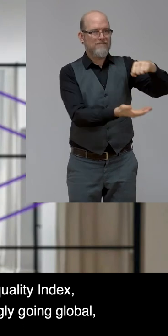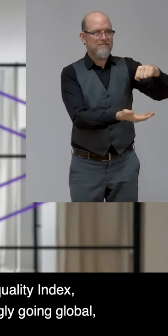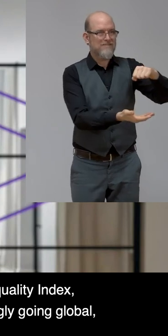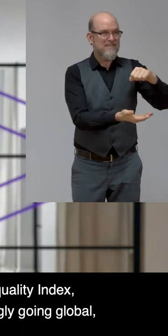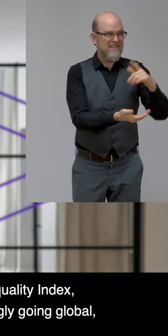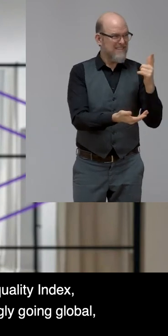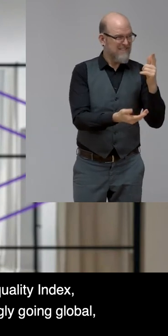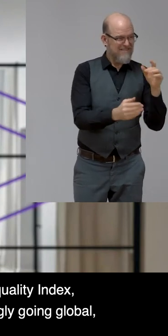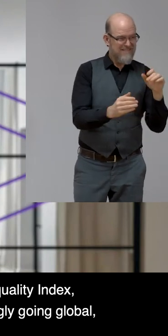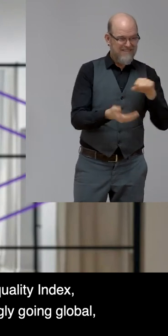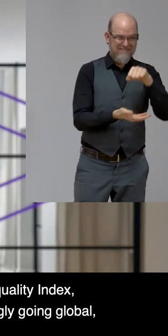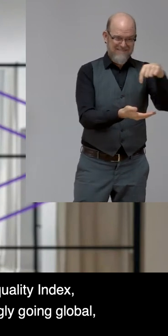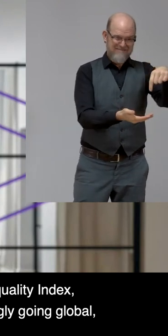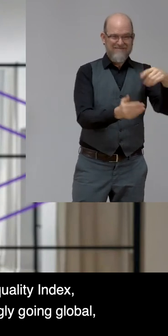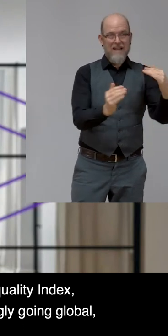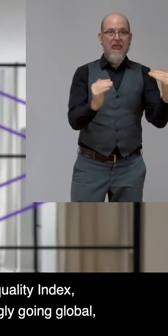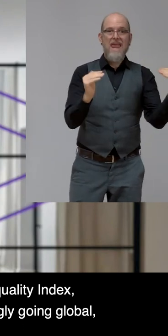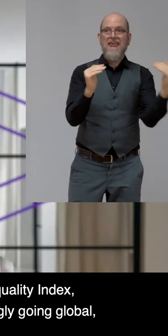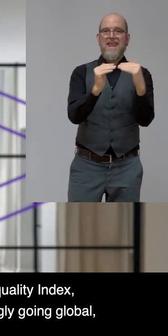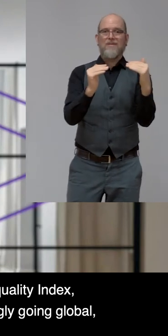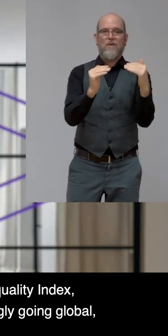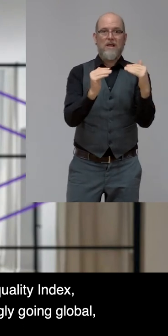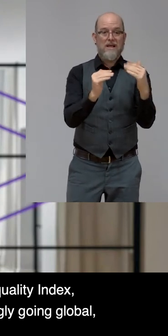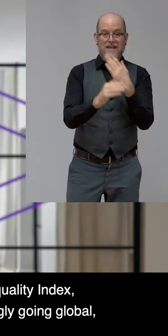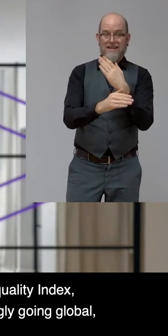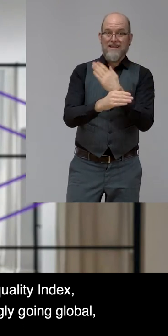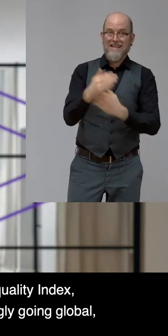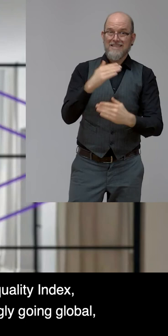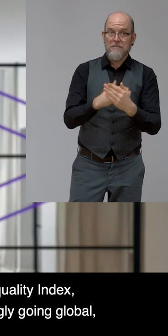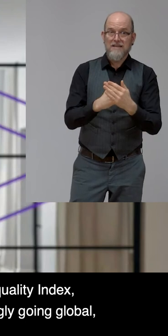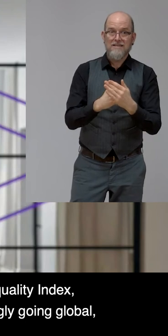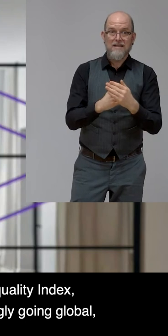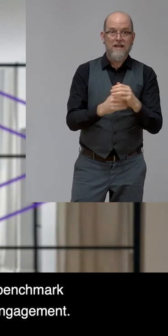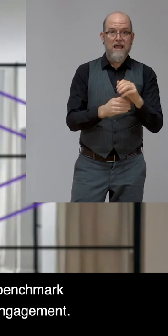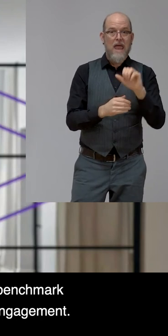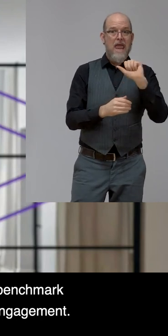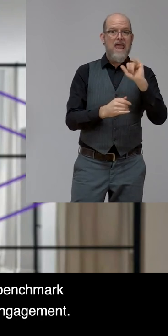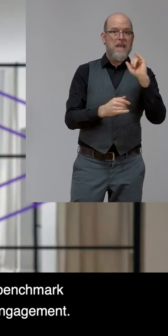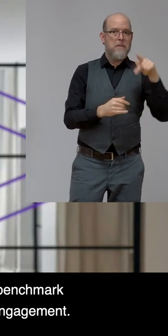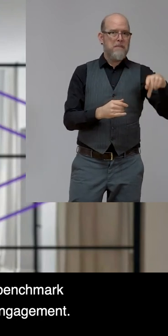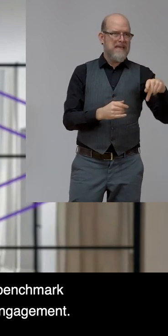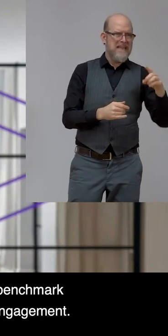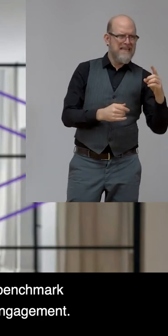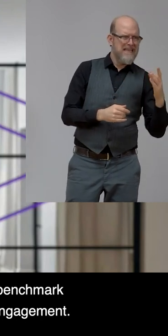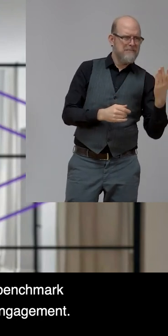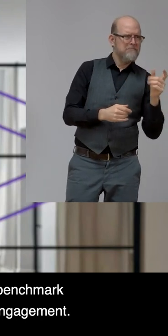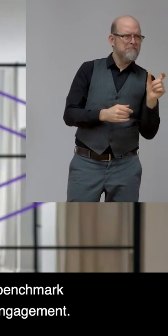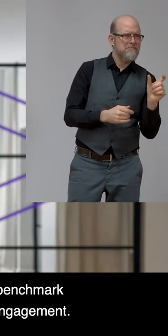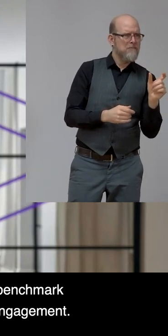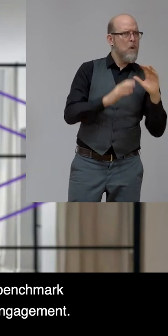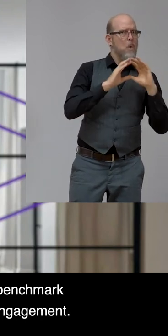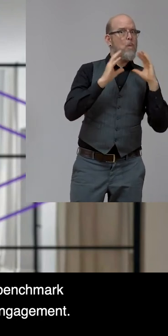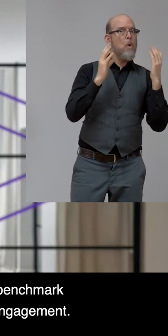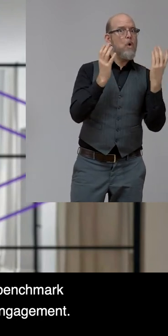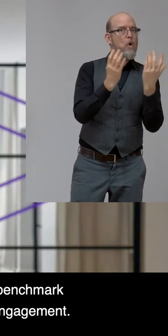is run by Disability IN and the AAPD, which is increasingly going global, right? But this can absolutely be used as well